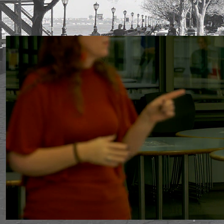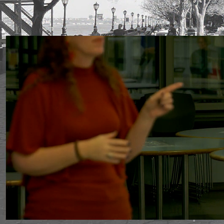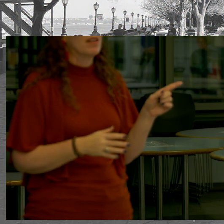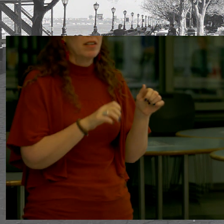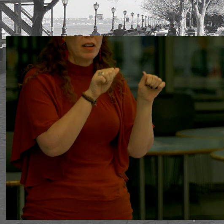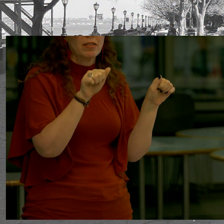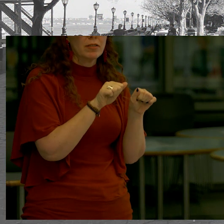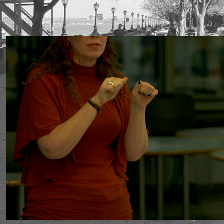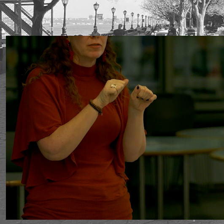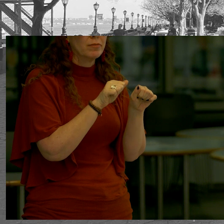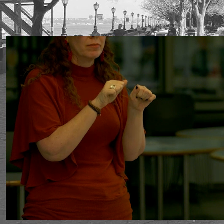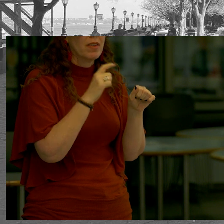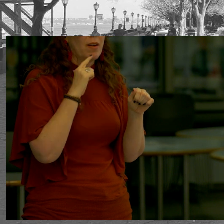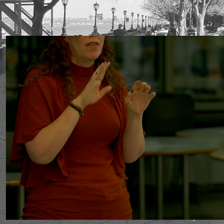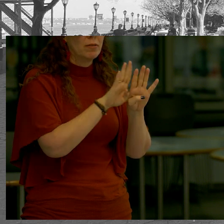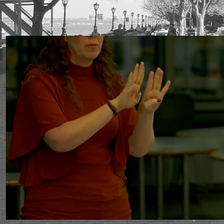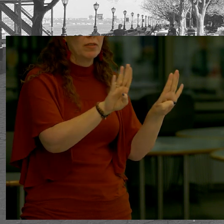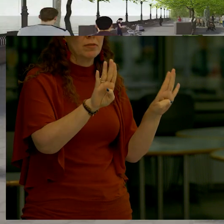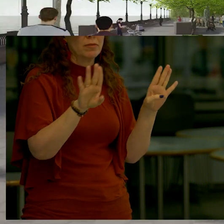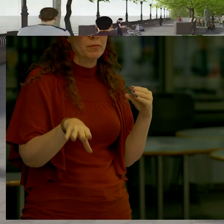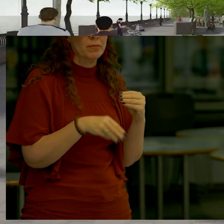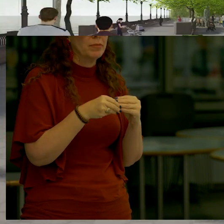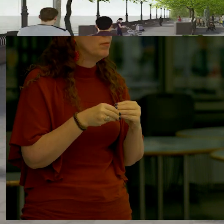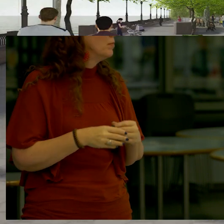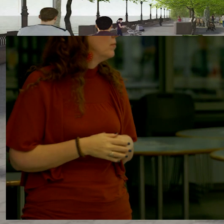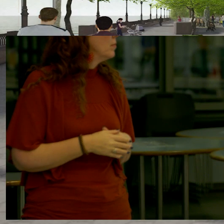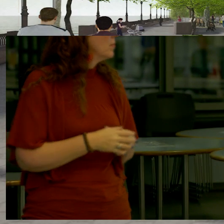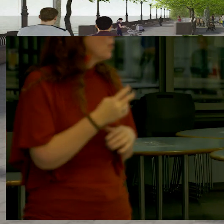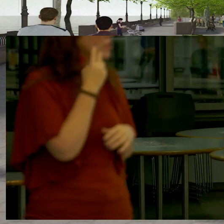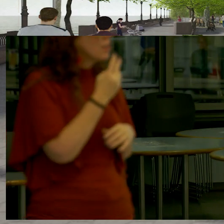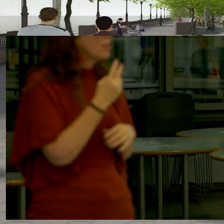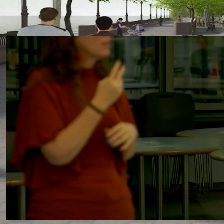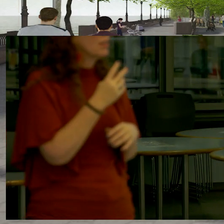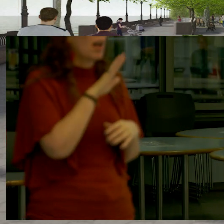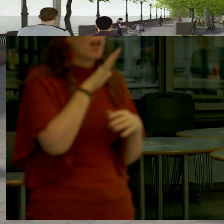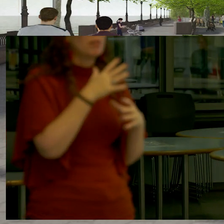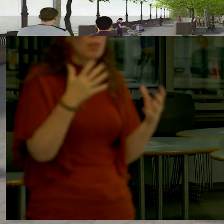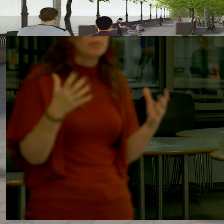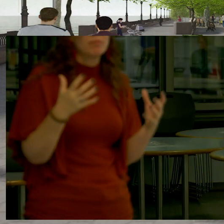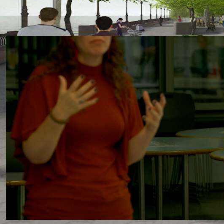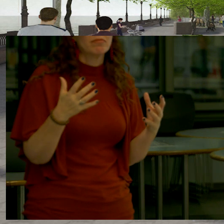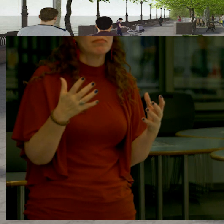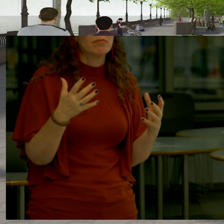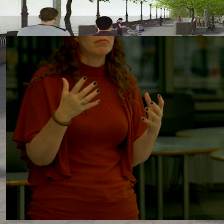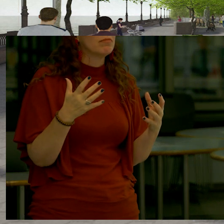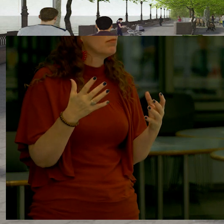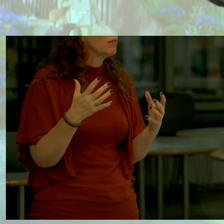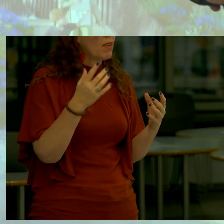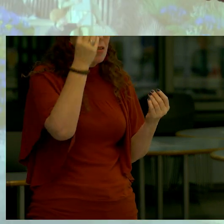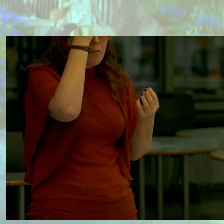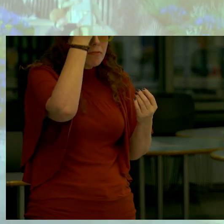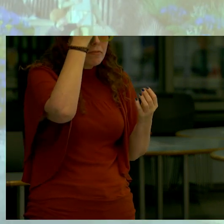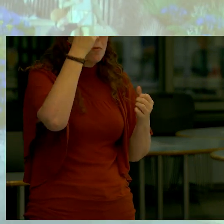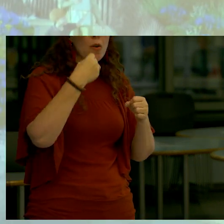this is the area that is going to contain the wall the project elements and again you can see here we've taken a lot of we've put a lot of thought into trying